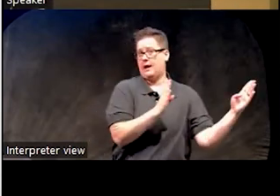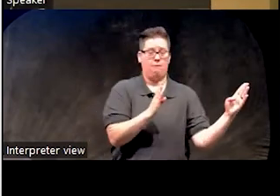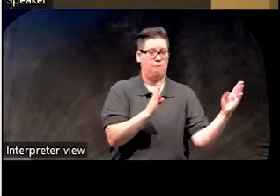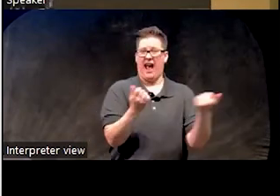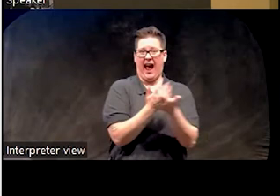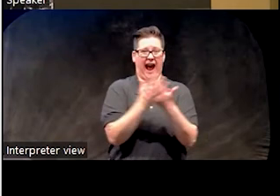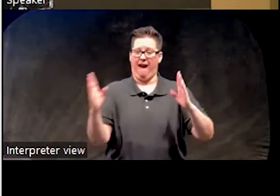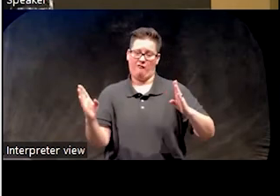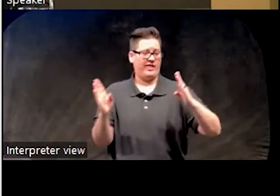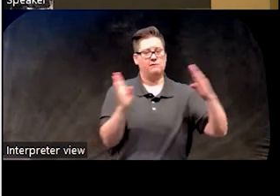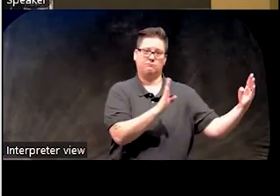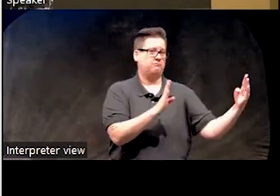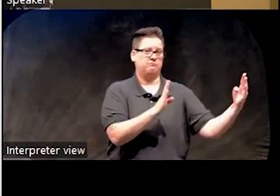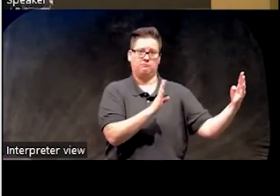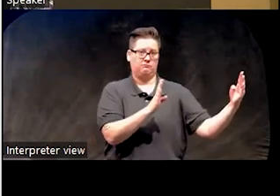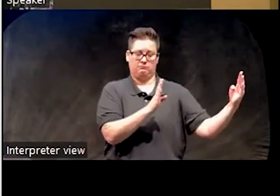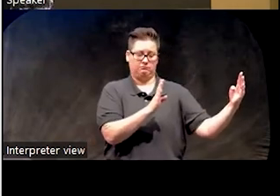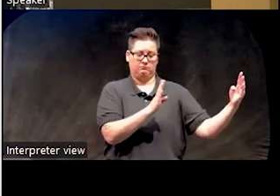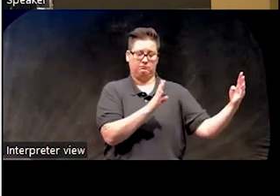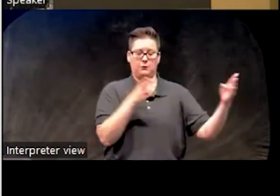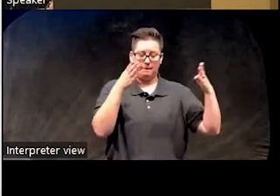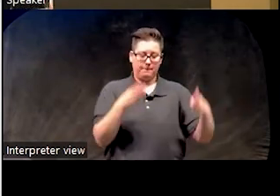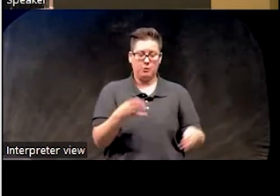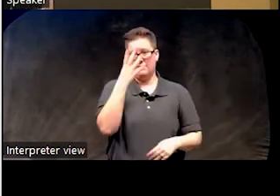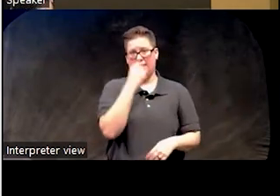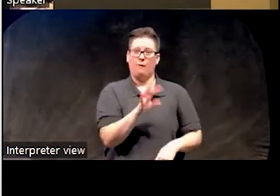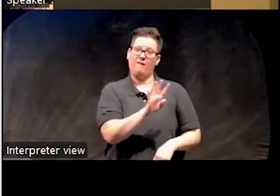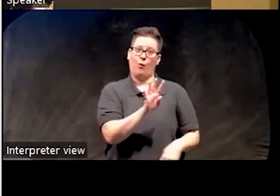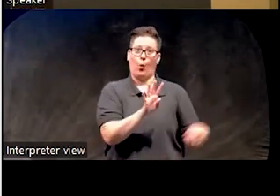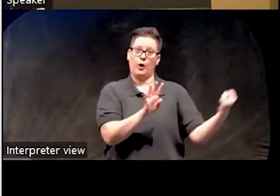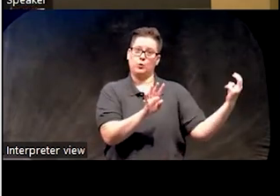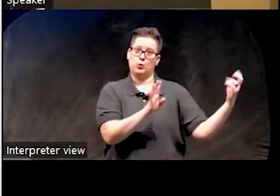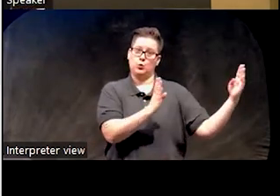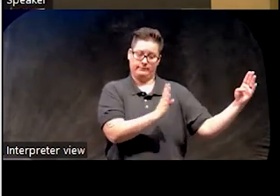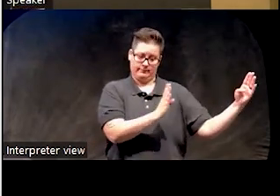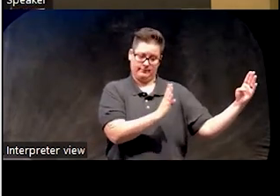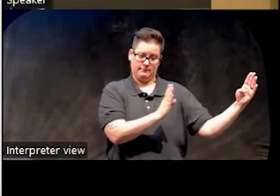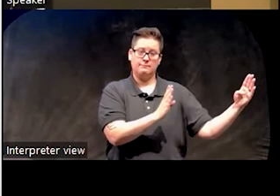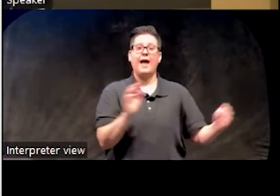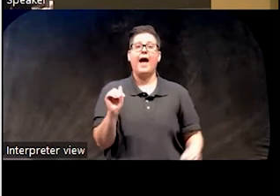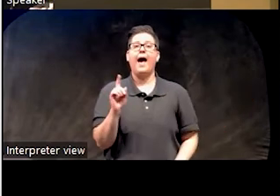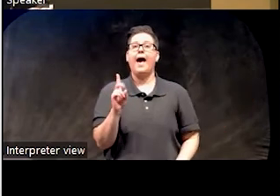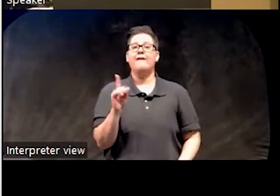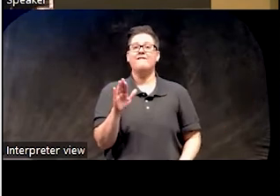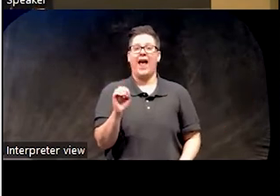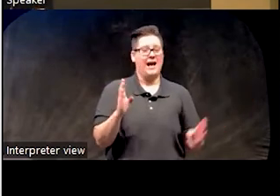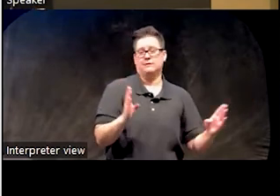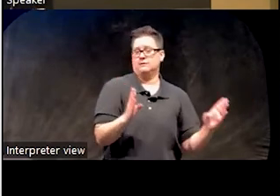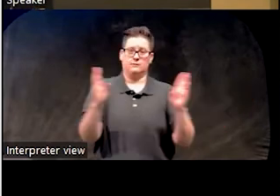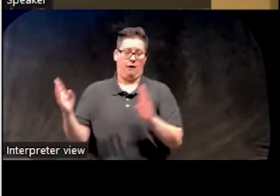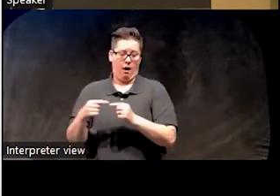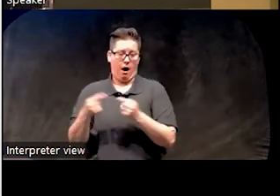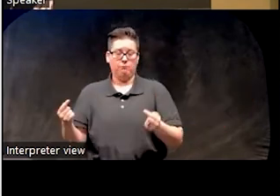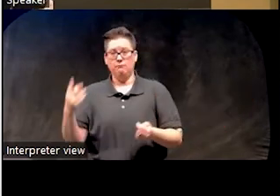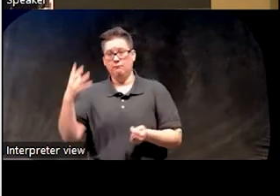sleep schedule is put pushed back. So this person's from four to noon and advanced sleep phase is the opposite, maybe